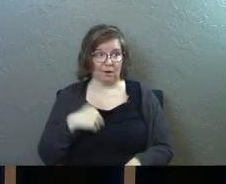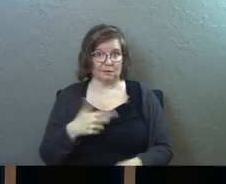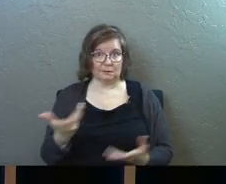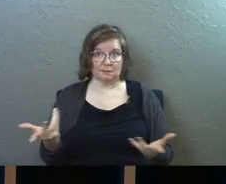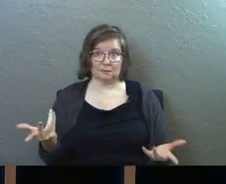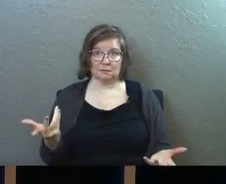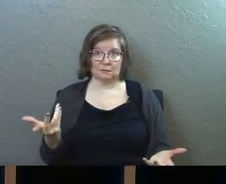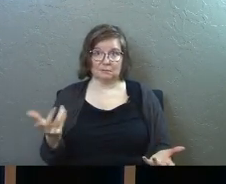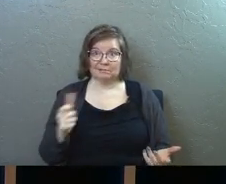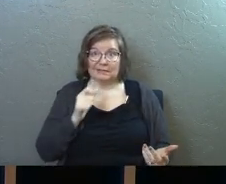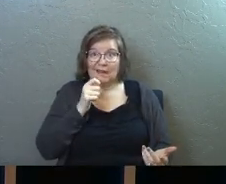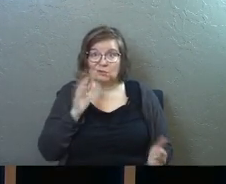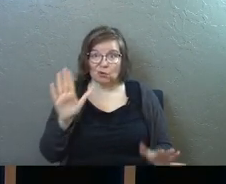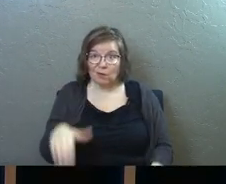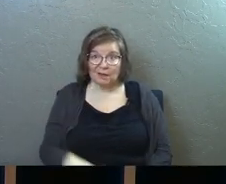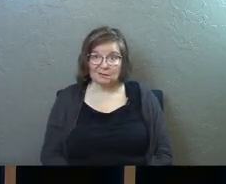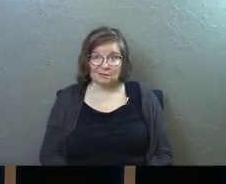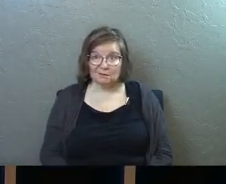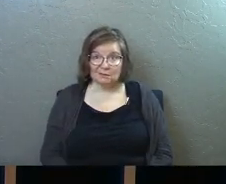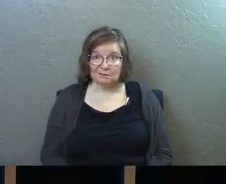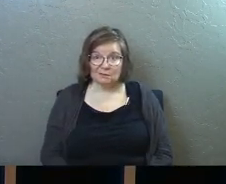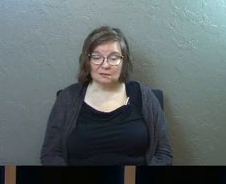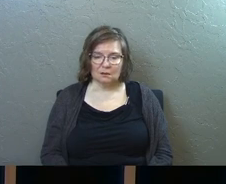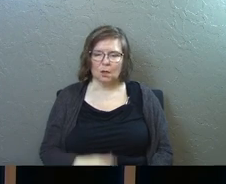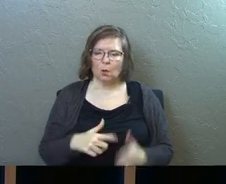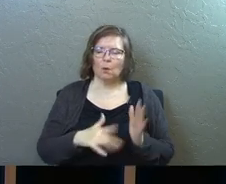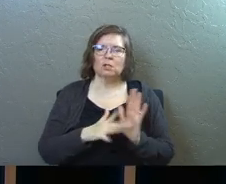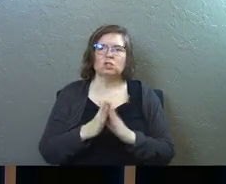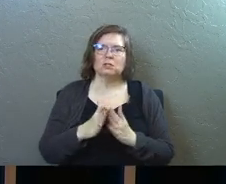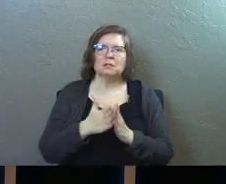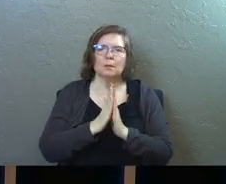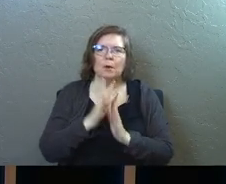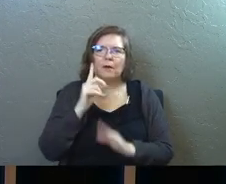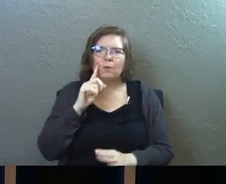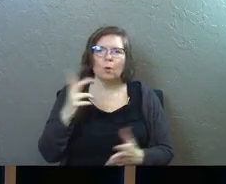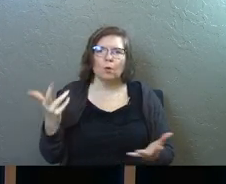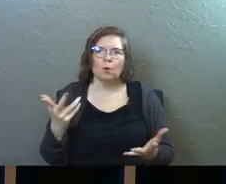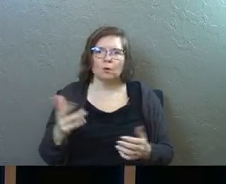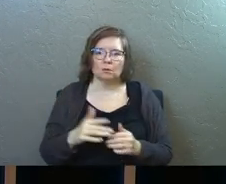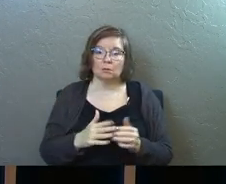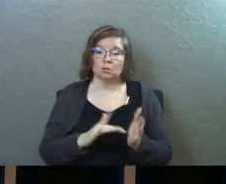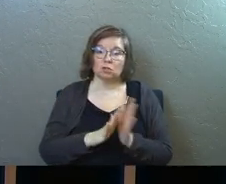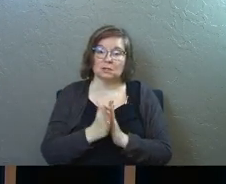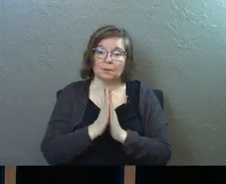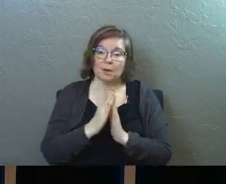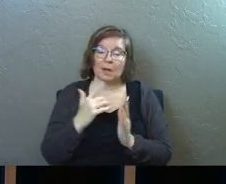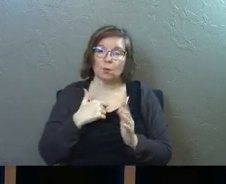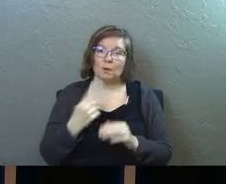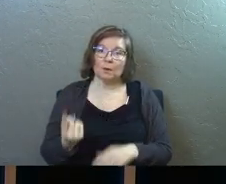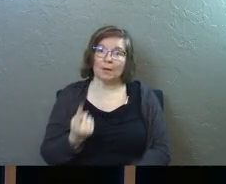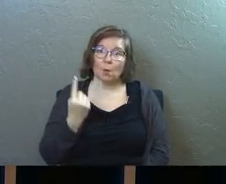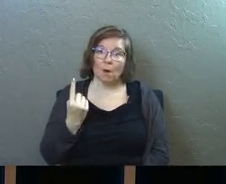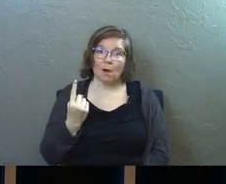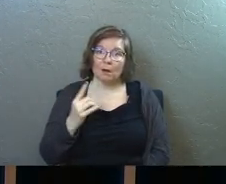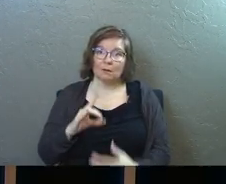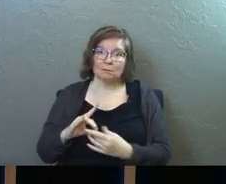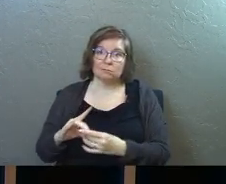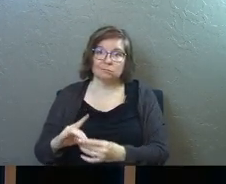not so great and what did Jesus pray for Jesus prayed we'd be one